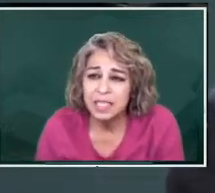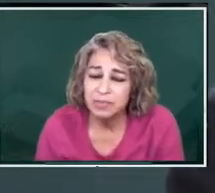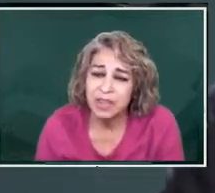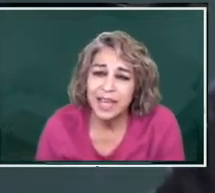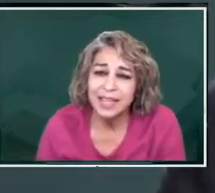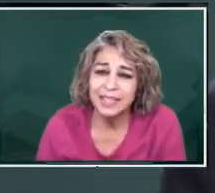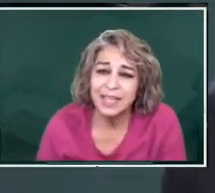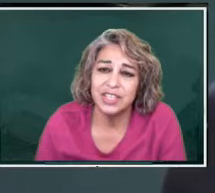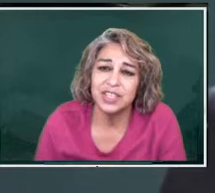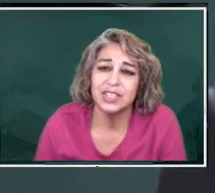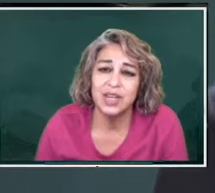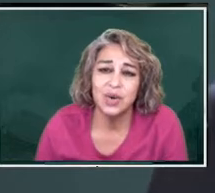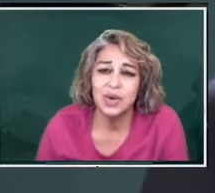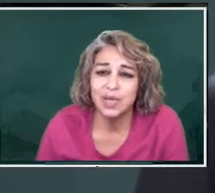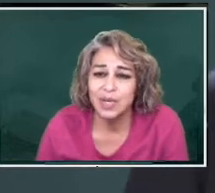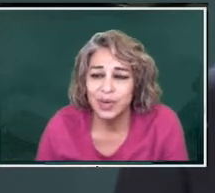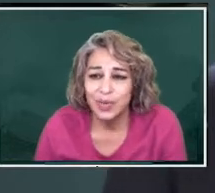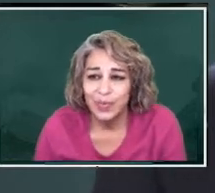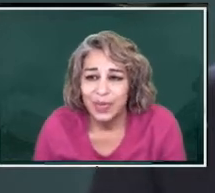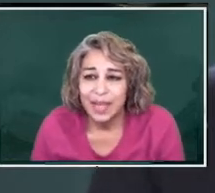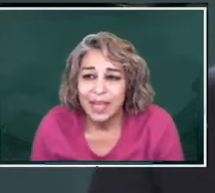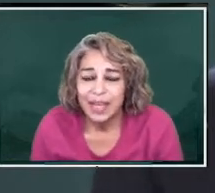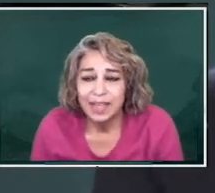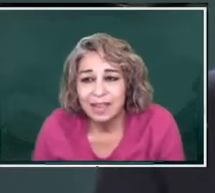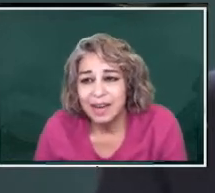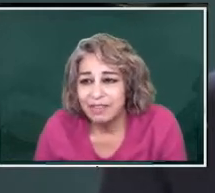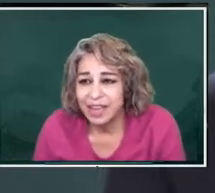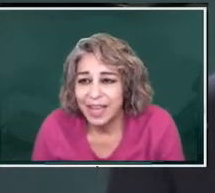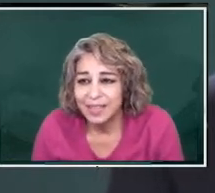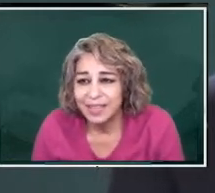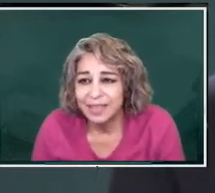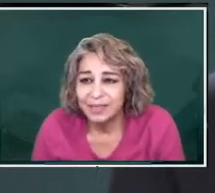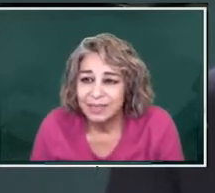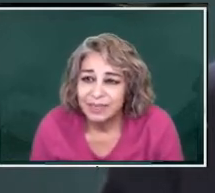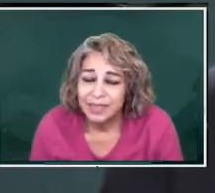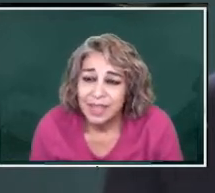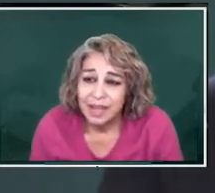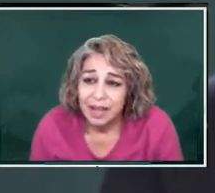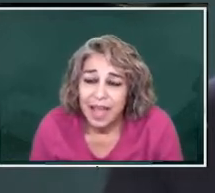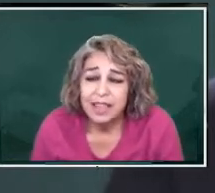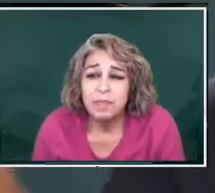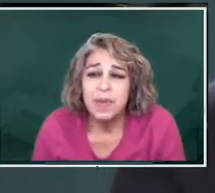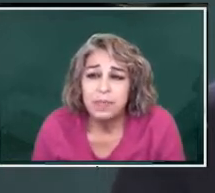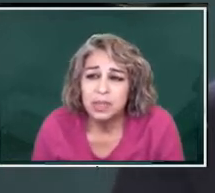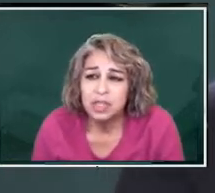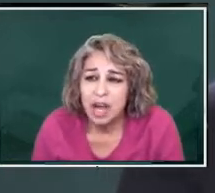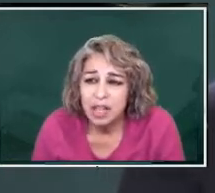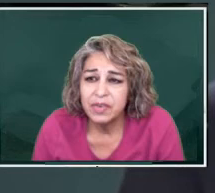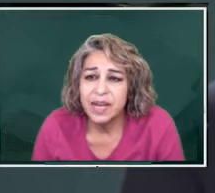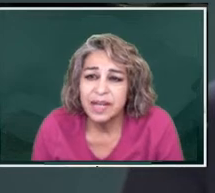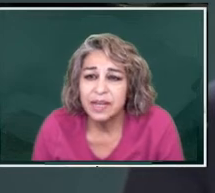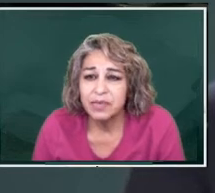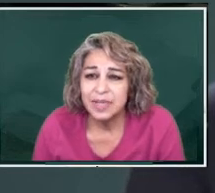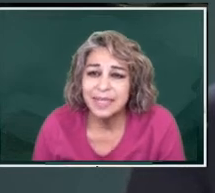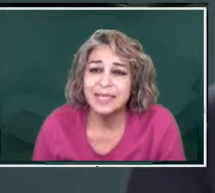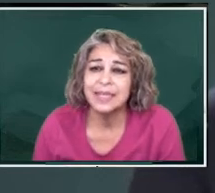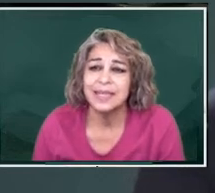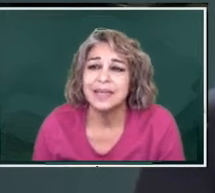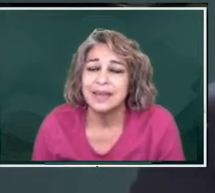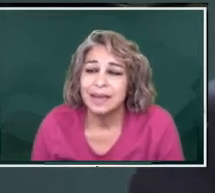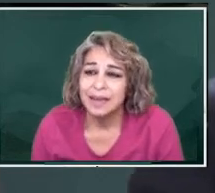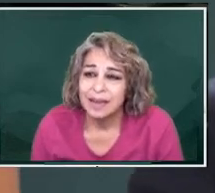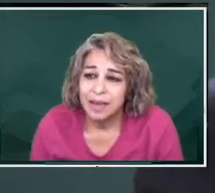lines for the gas stations in order to get enough gas. And the people tolerated and